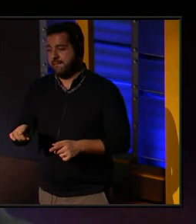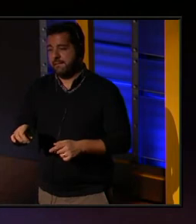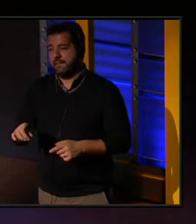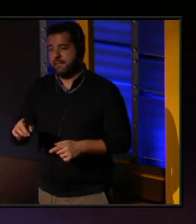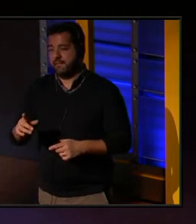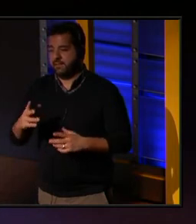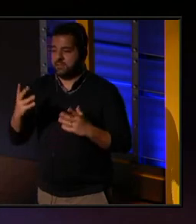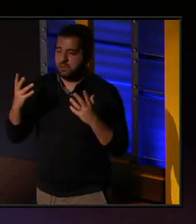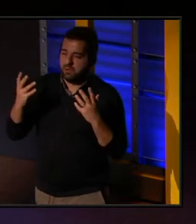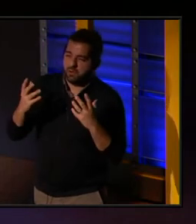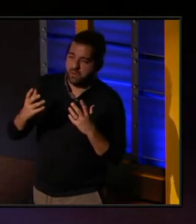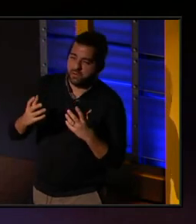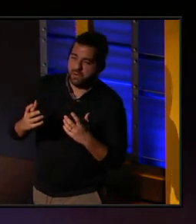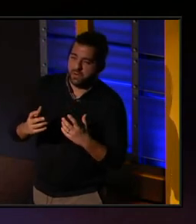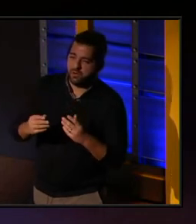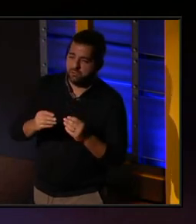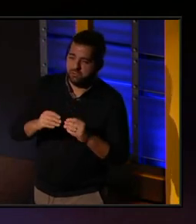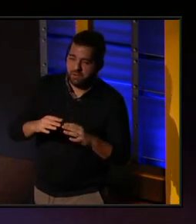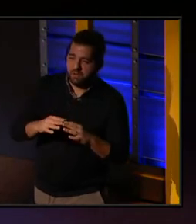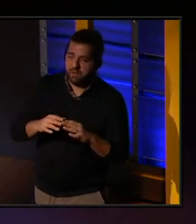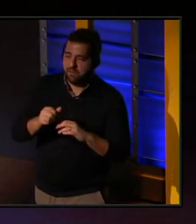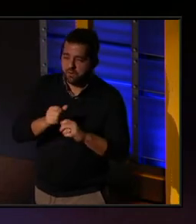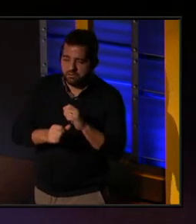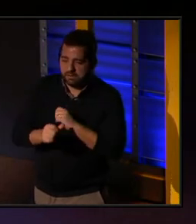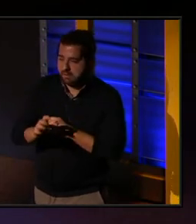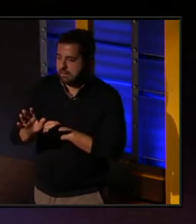dark, dark, dark ground underneath.